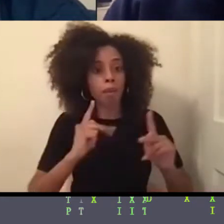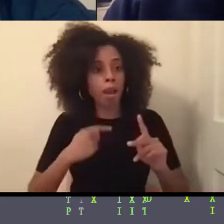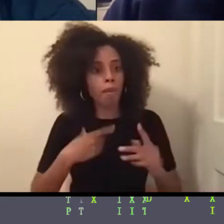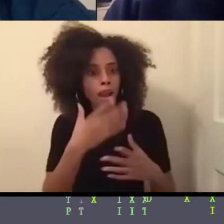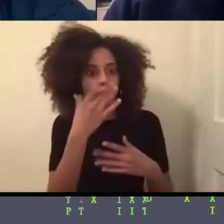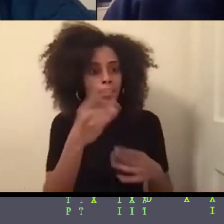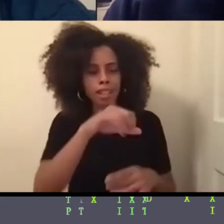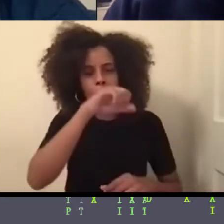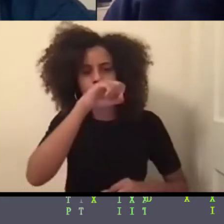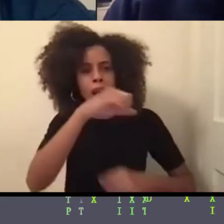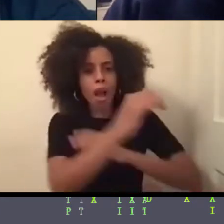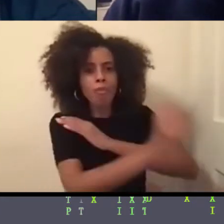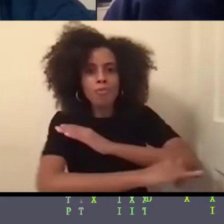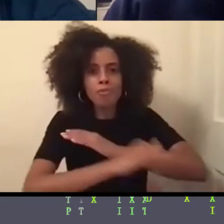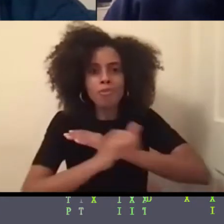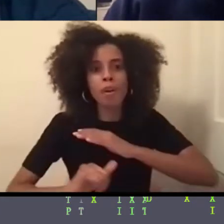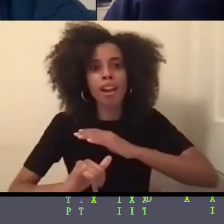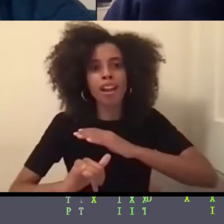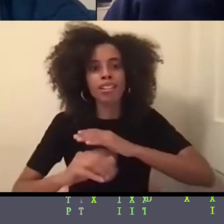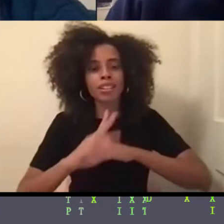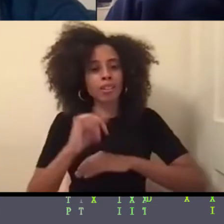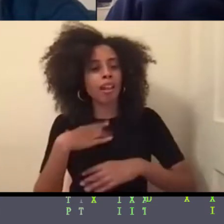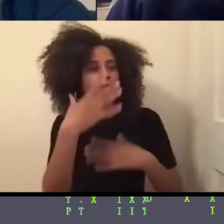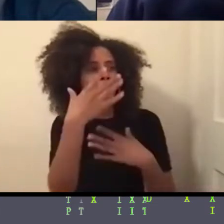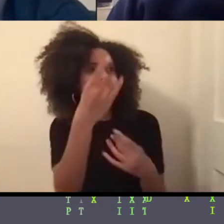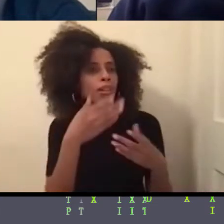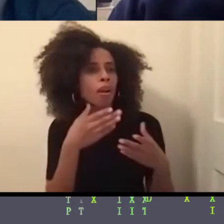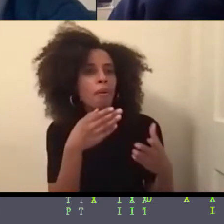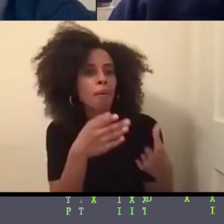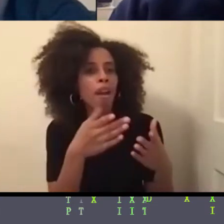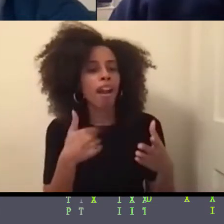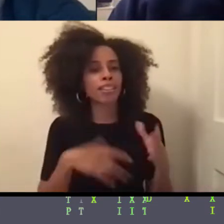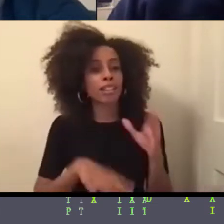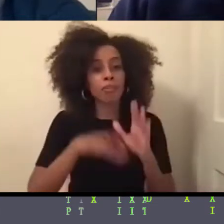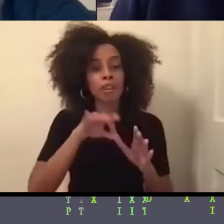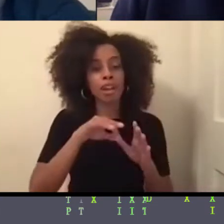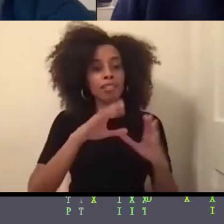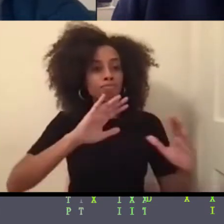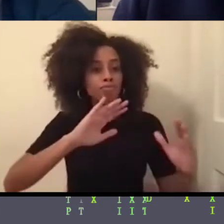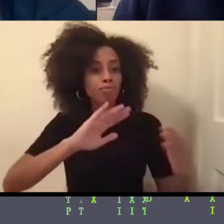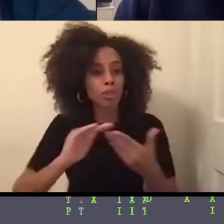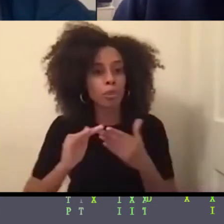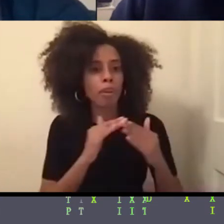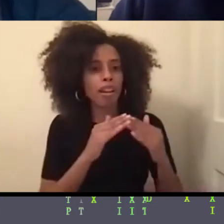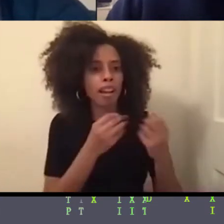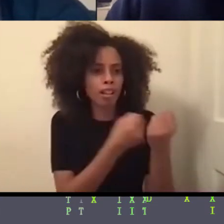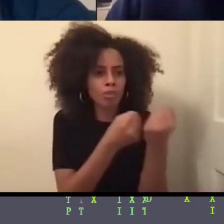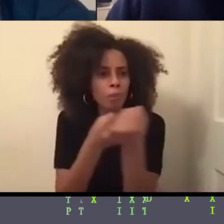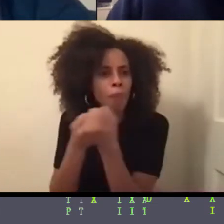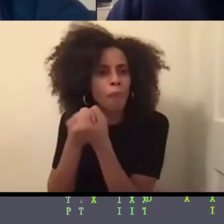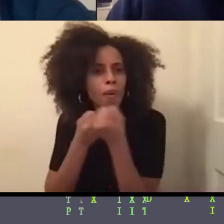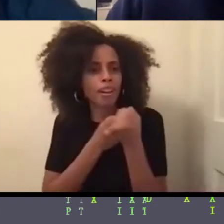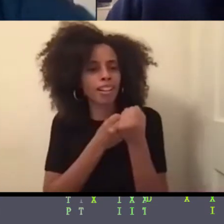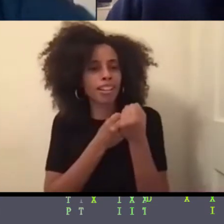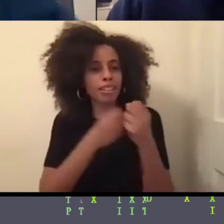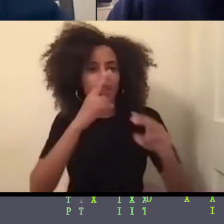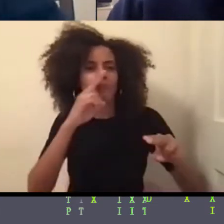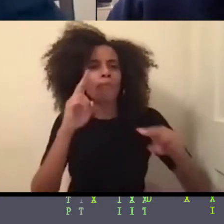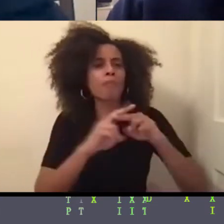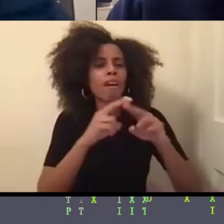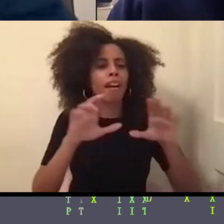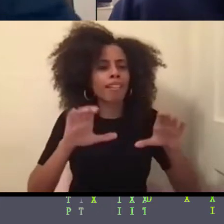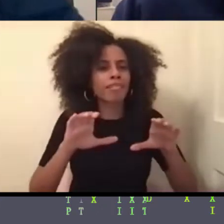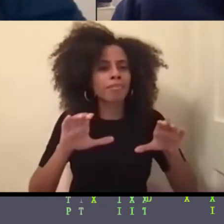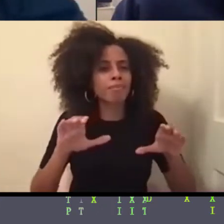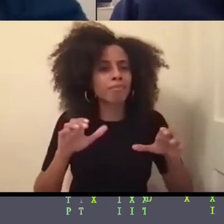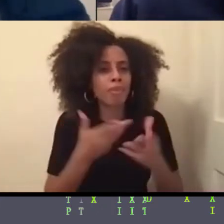space and seeing the community and just how supportive we were and also just, like, just, like, a fun thing to do. did some, like, game nights.